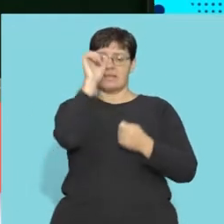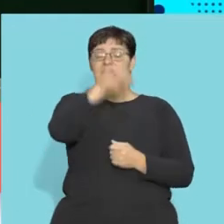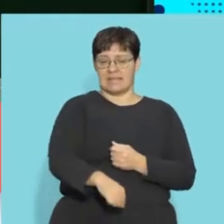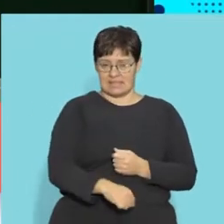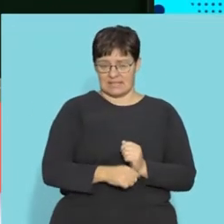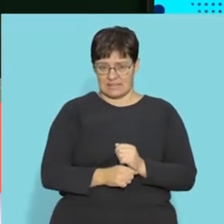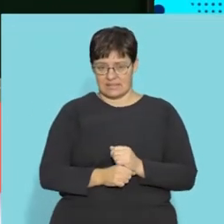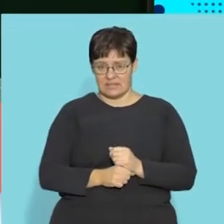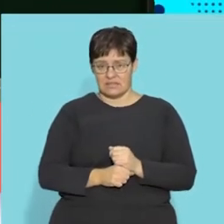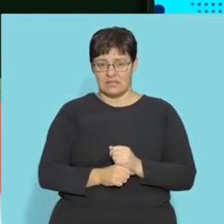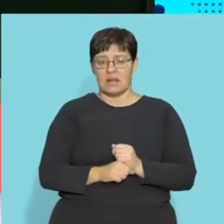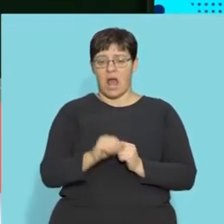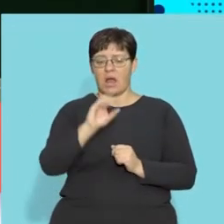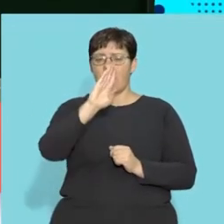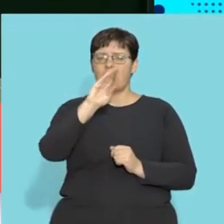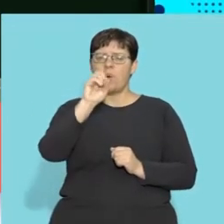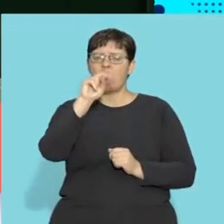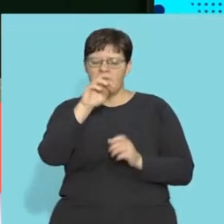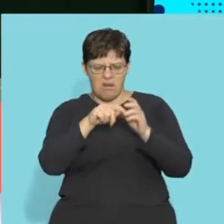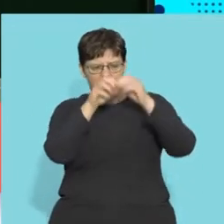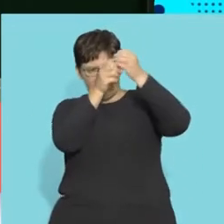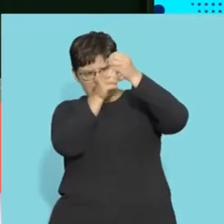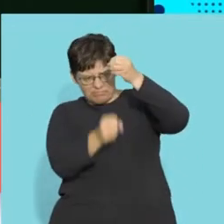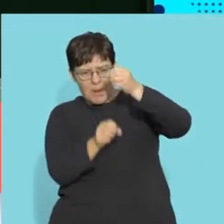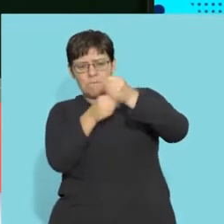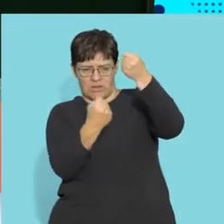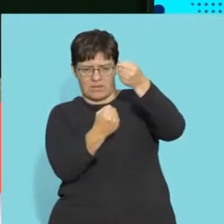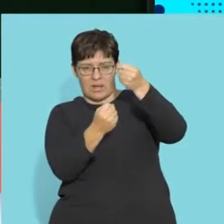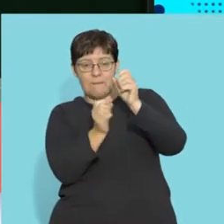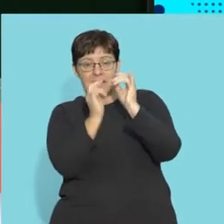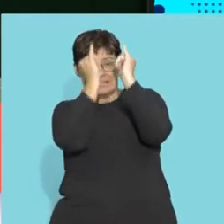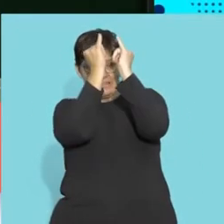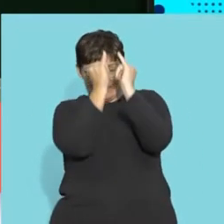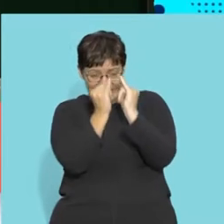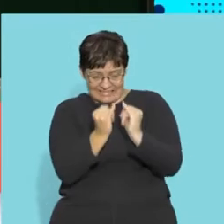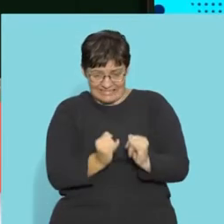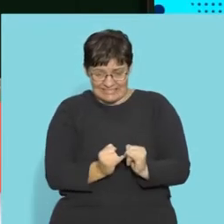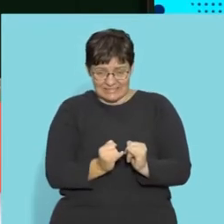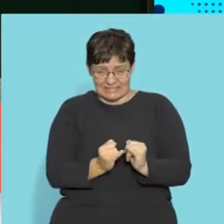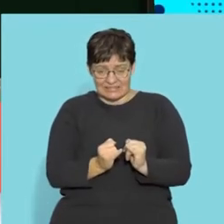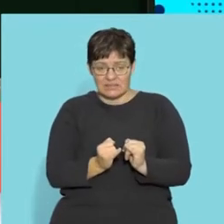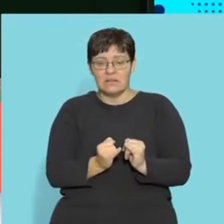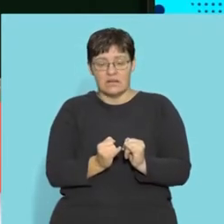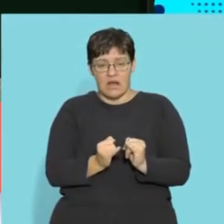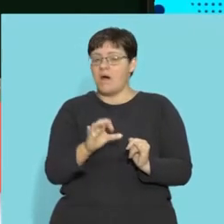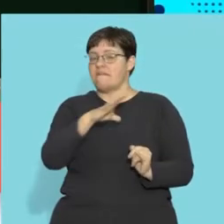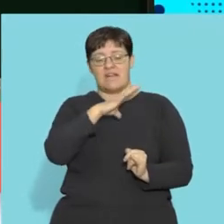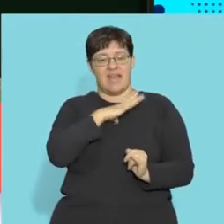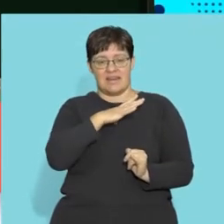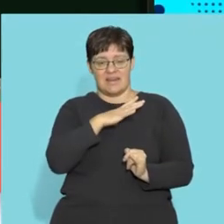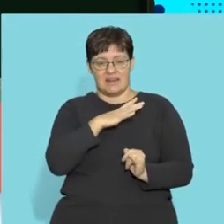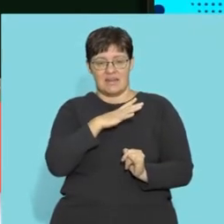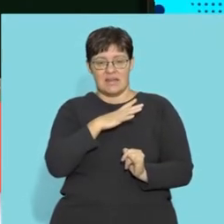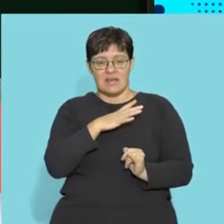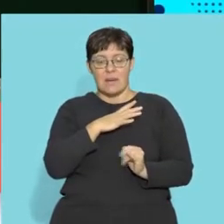back and like break the bony part of the back. If the spinal cord stays intact and unbruised,